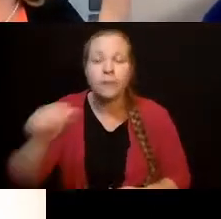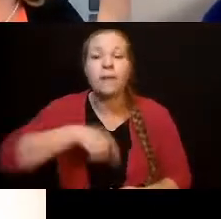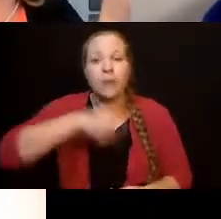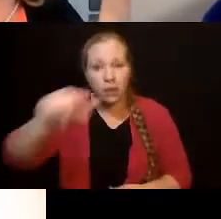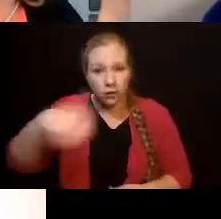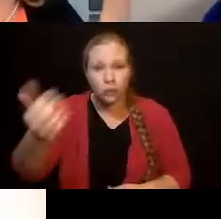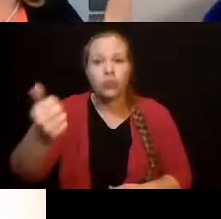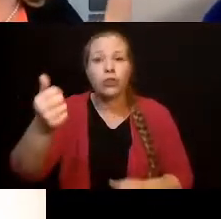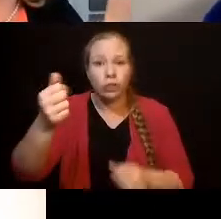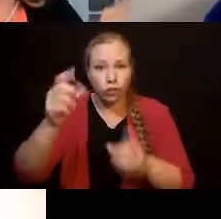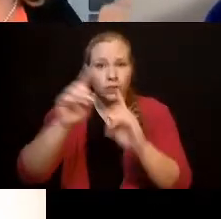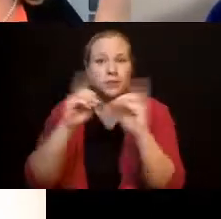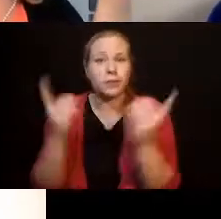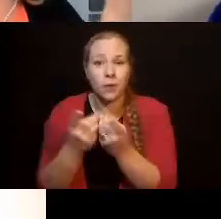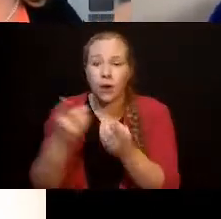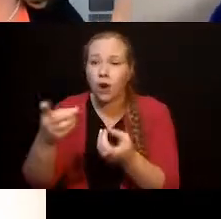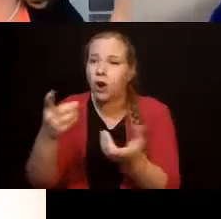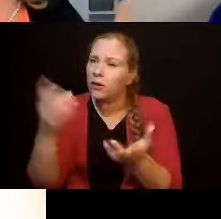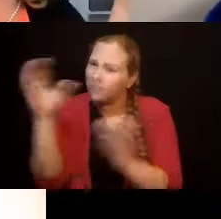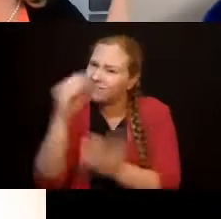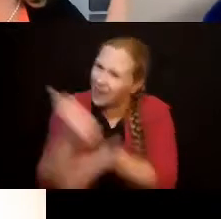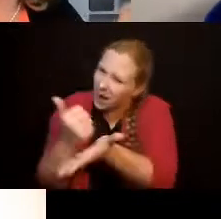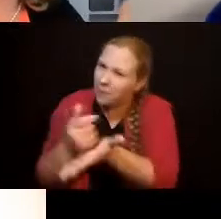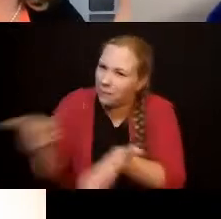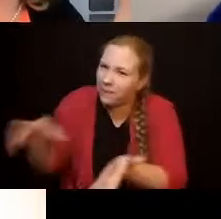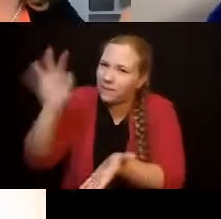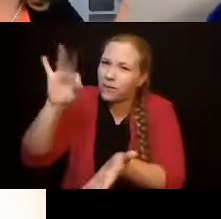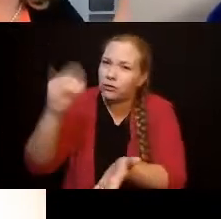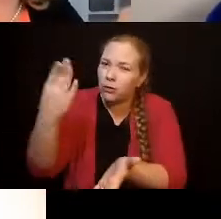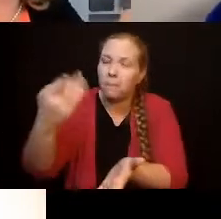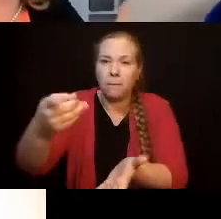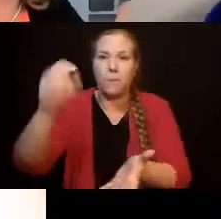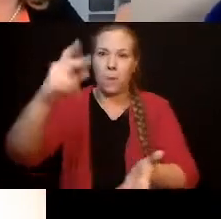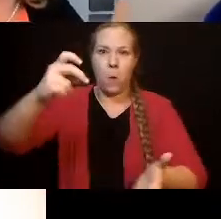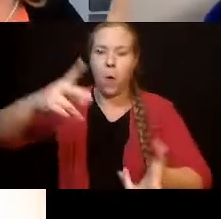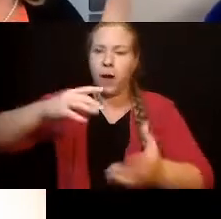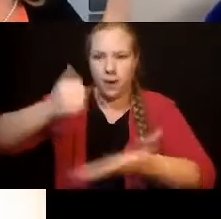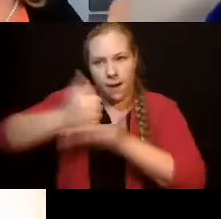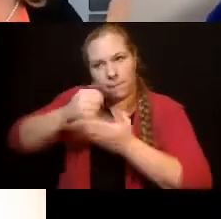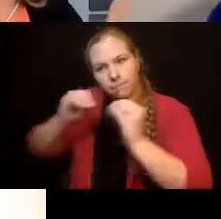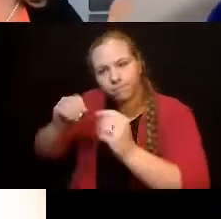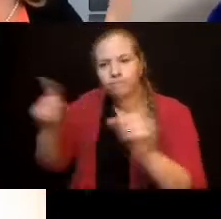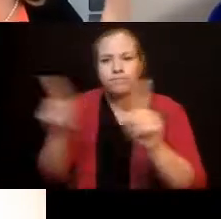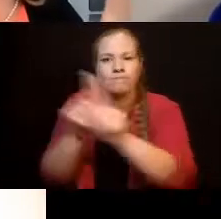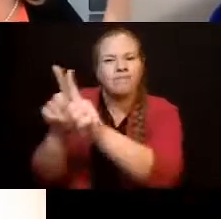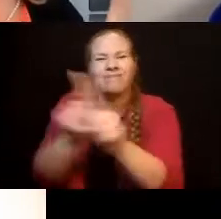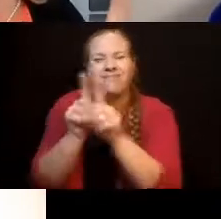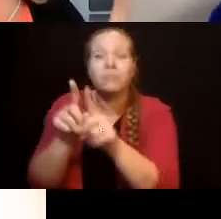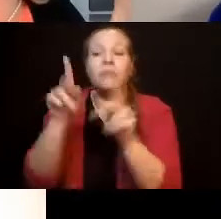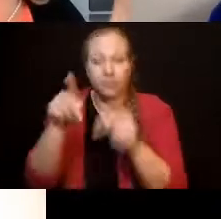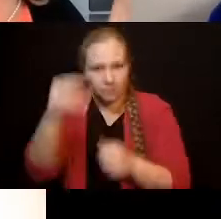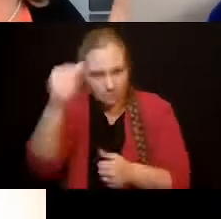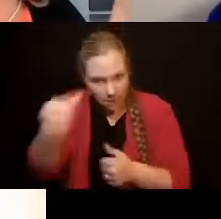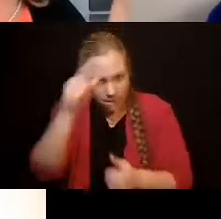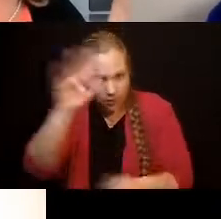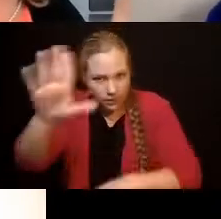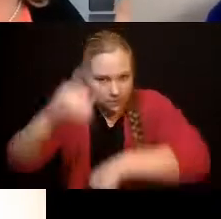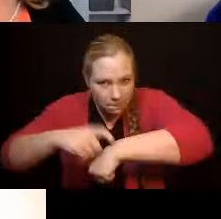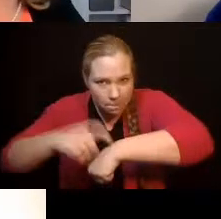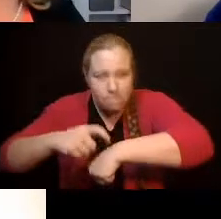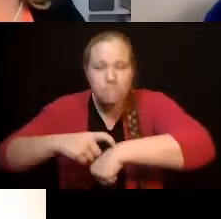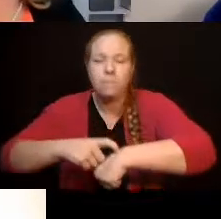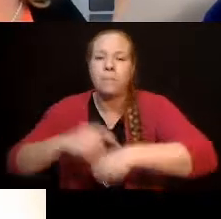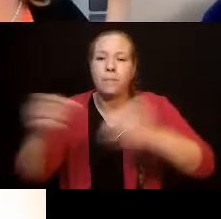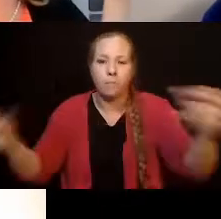our sons and daughters a job and to help get them trained on that job. DVR is what's considered a short